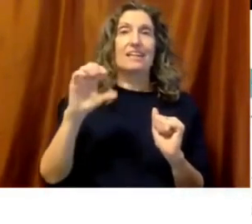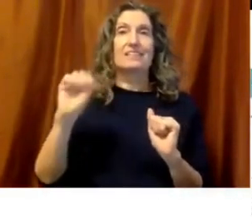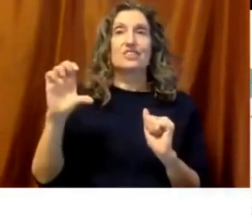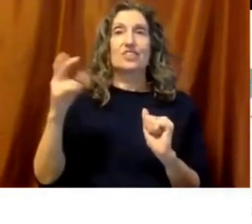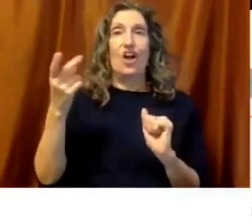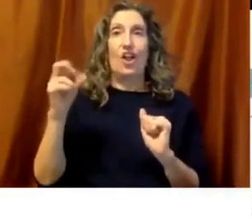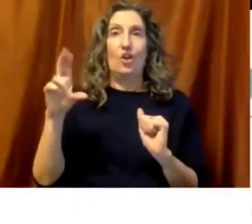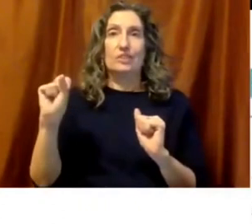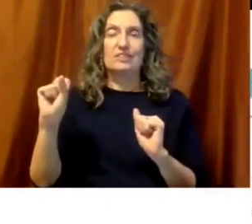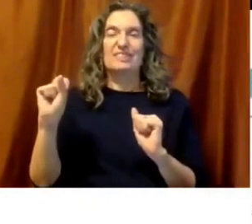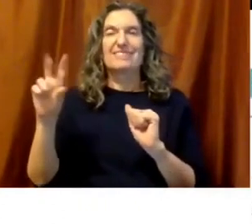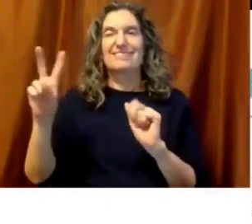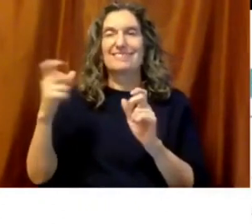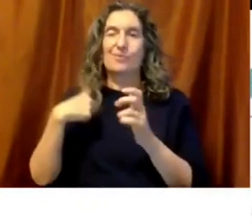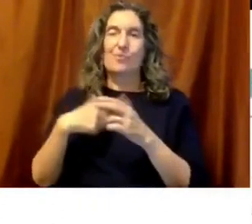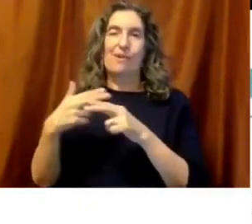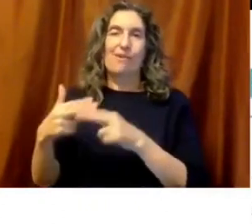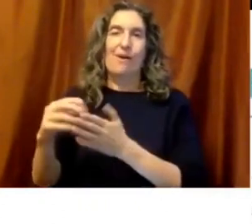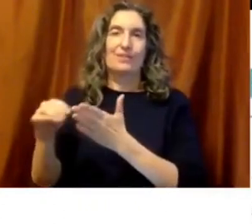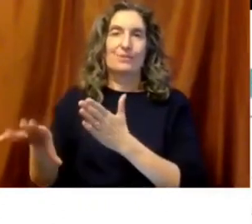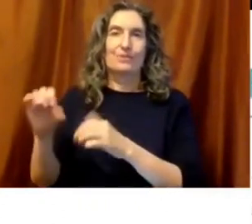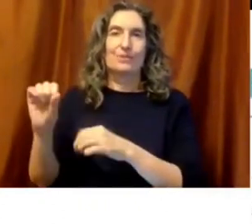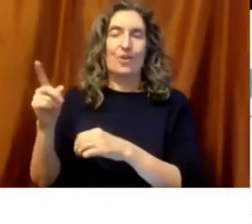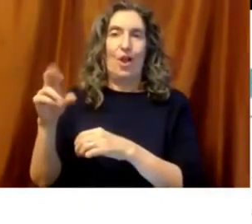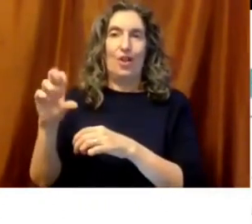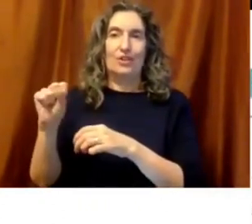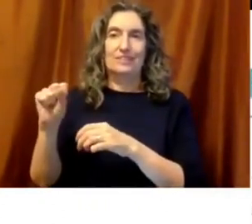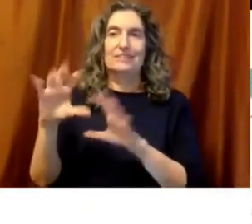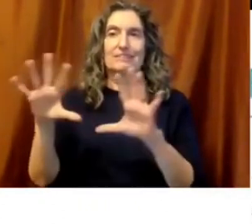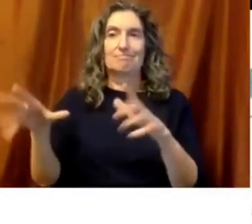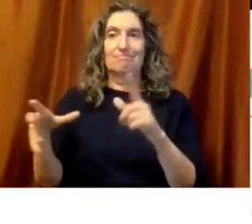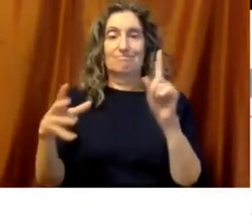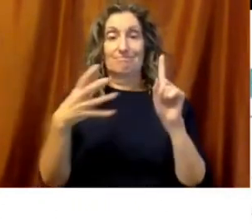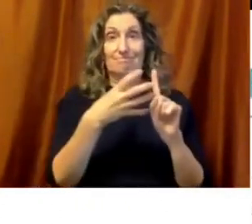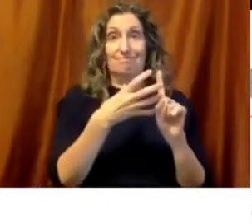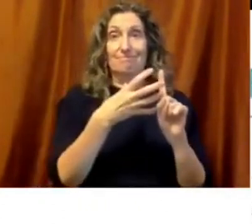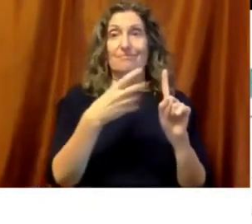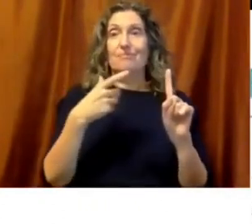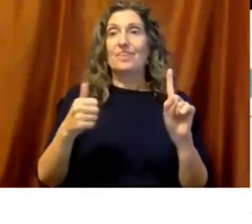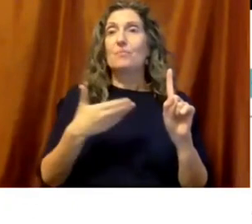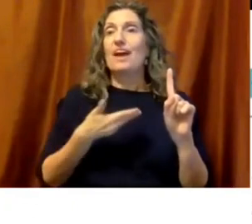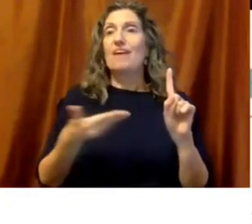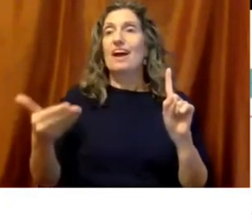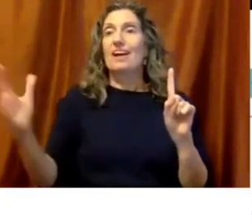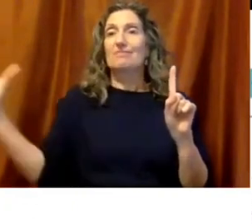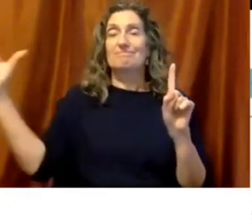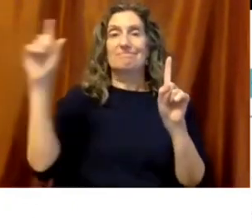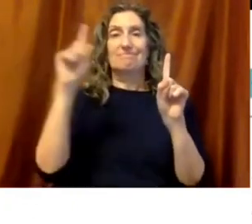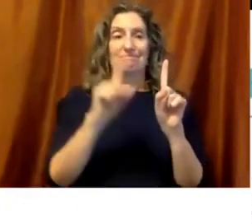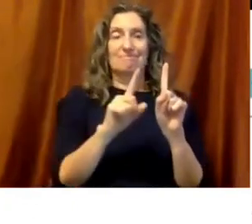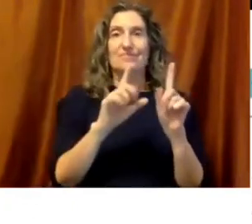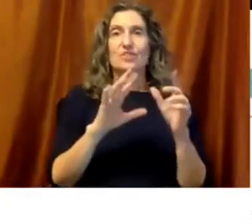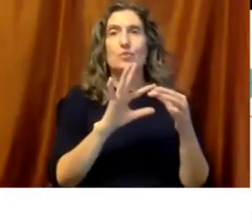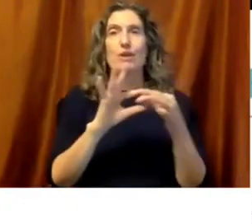And it is a wrap around support. And this is a, um, a diagram of a model. It's two generations. We work with both the parents